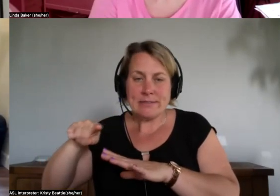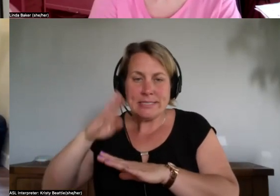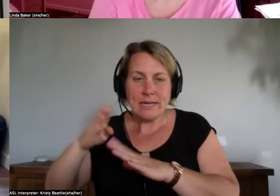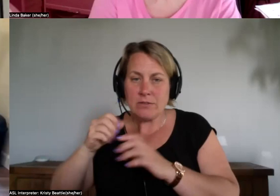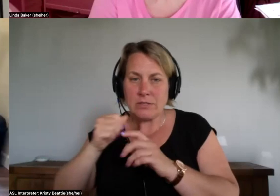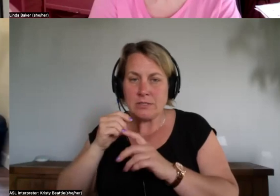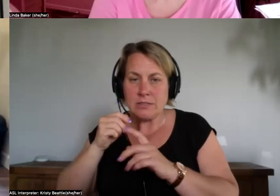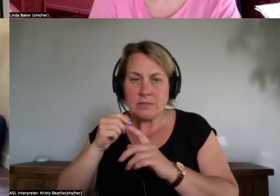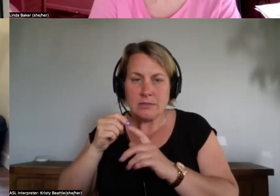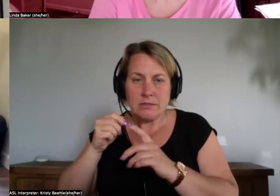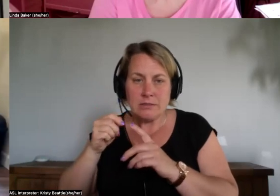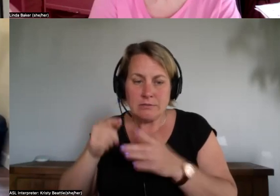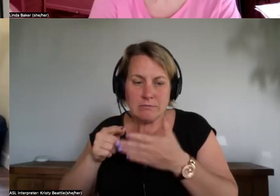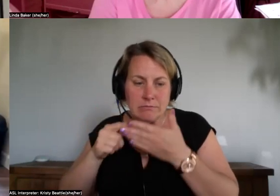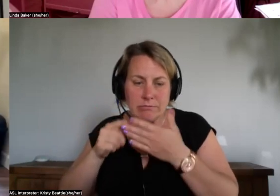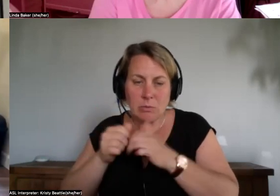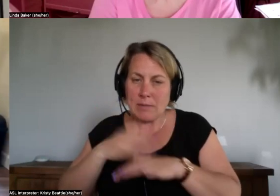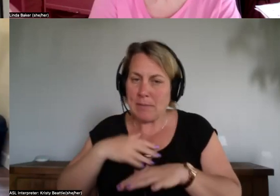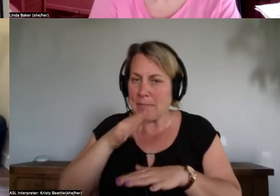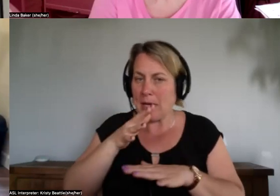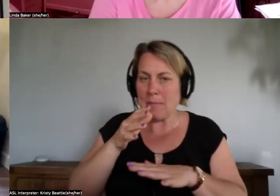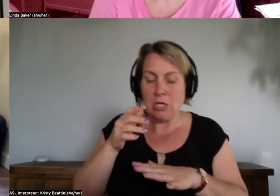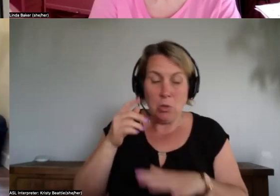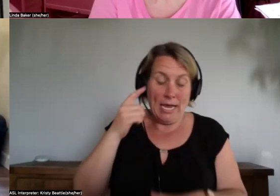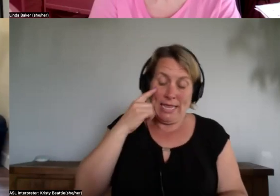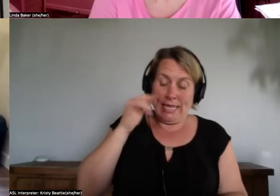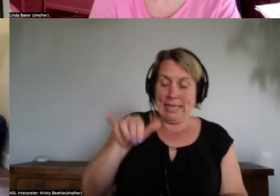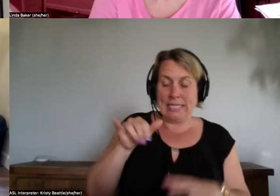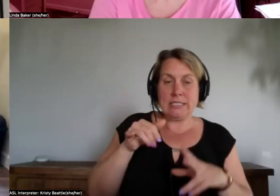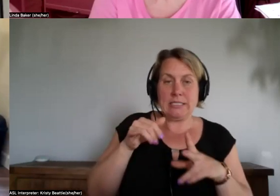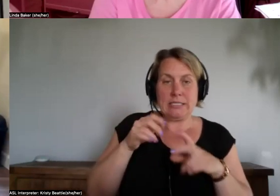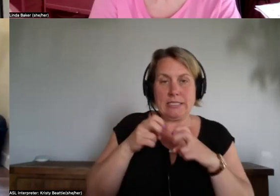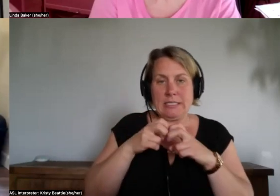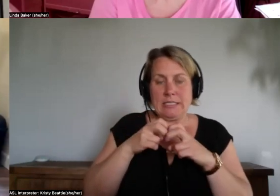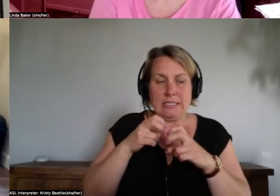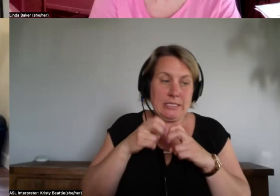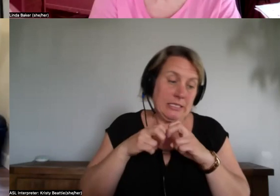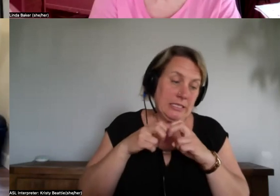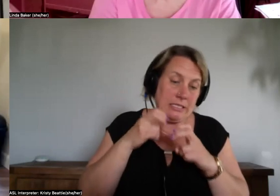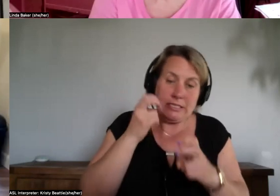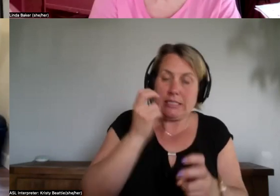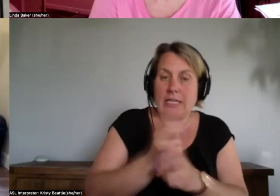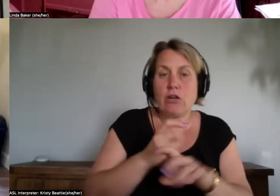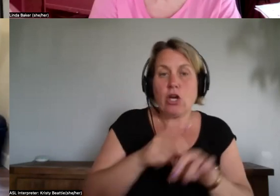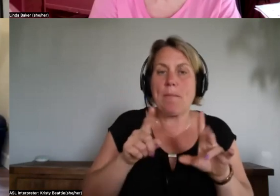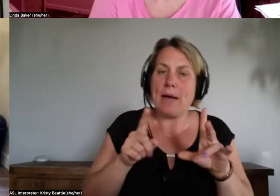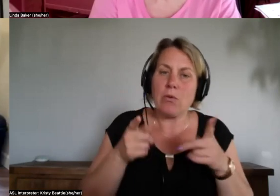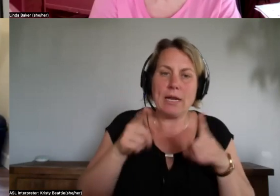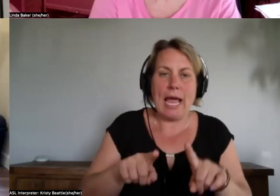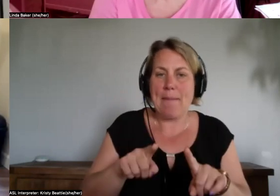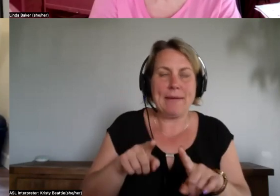i i think it's really difficult but eventually on the healing journey you come to see that the distortion is so